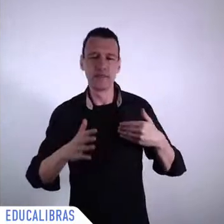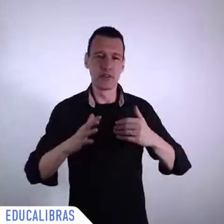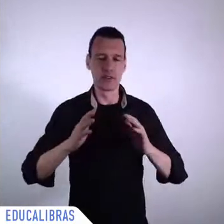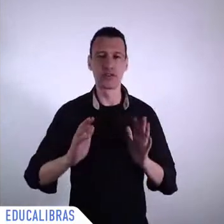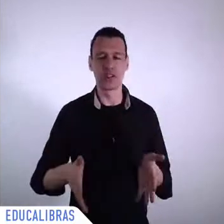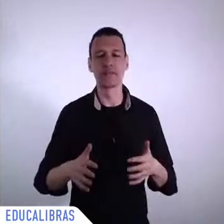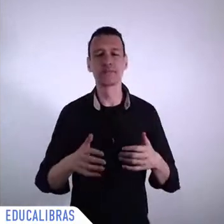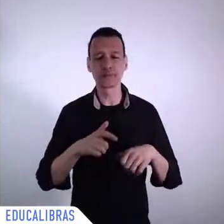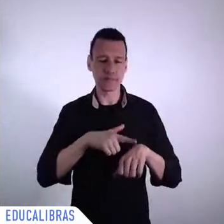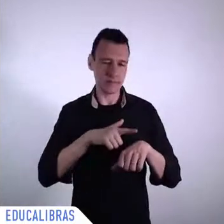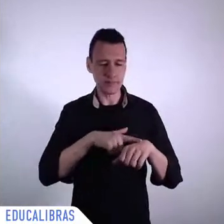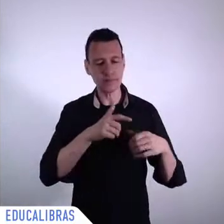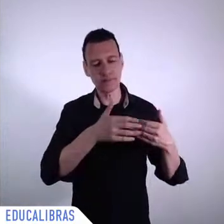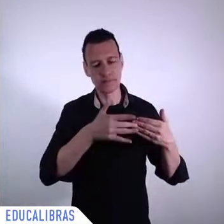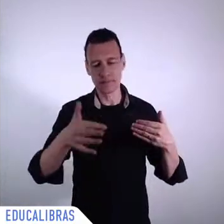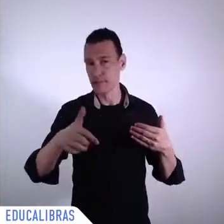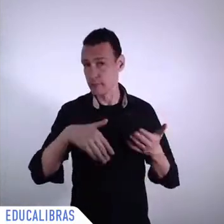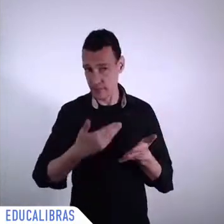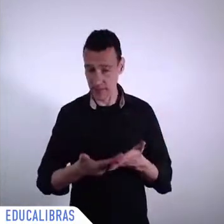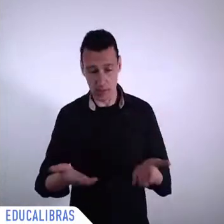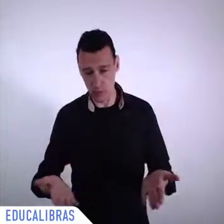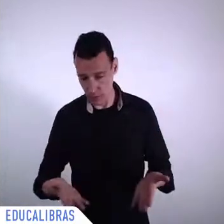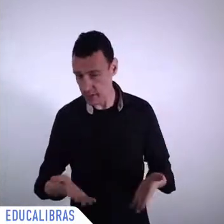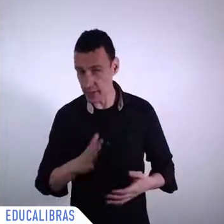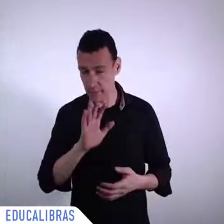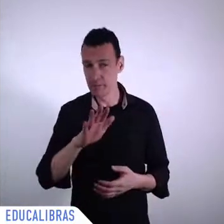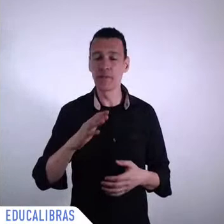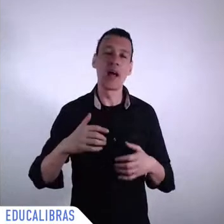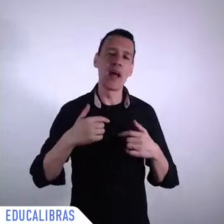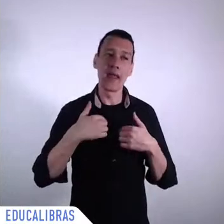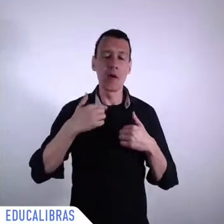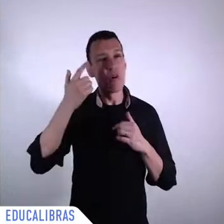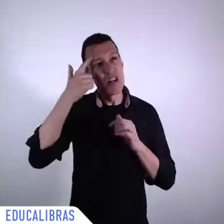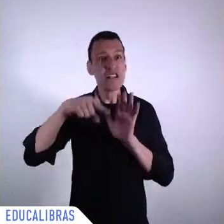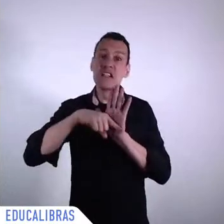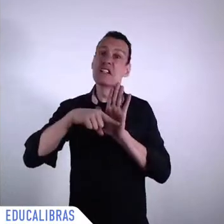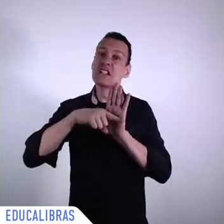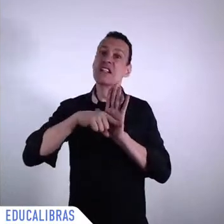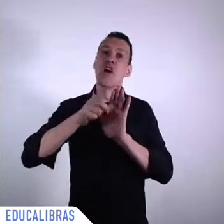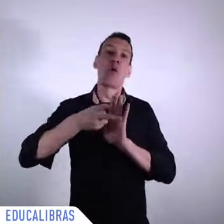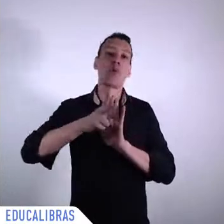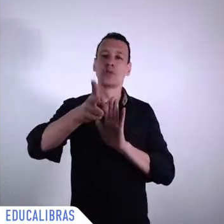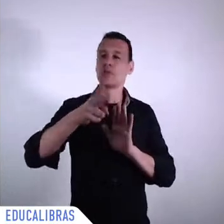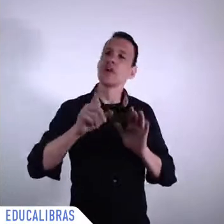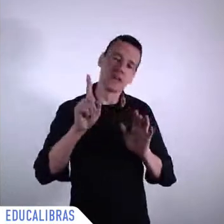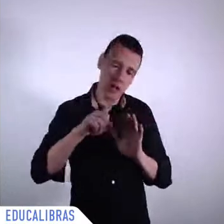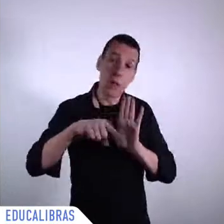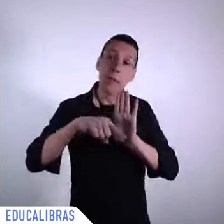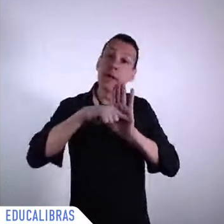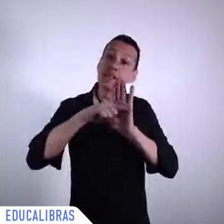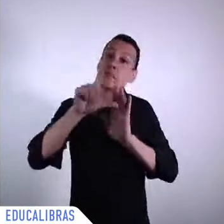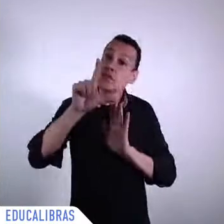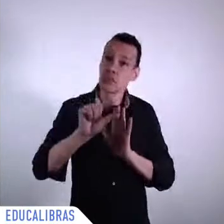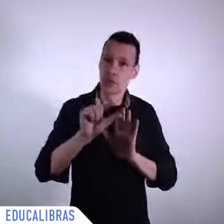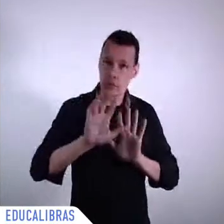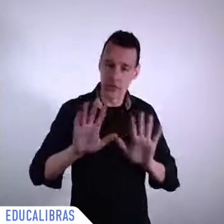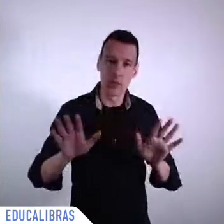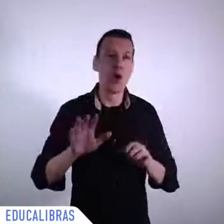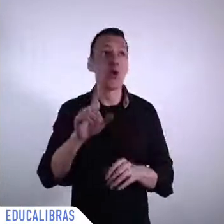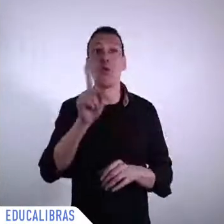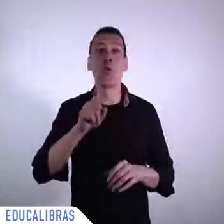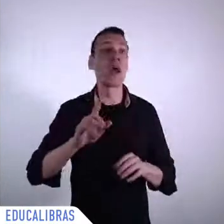improved in so many countries, for instance, in Brazil, it was even worse, and it's going, it's worse and worse every day.